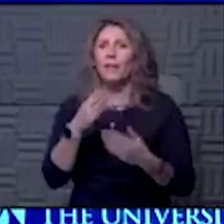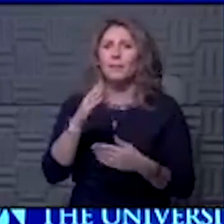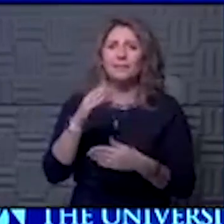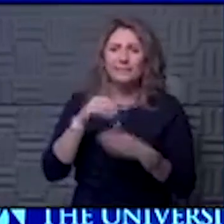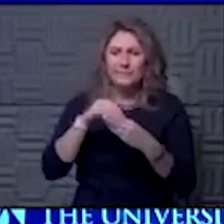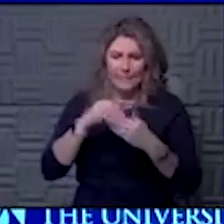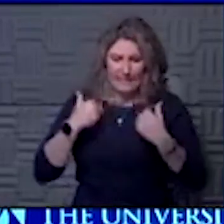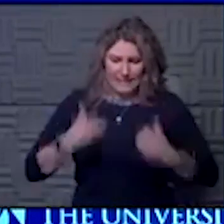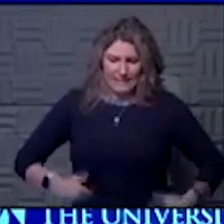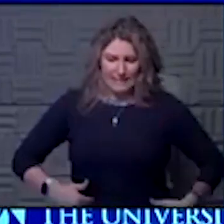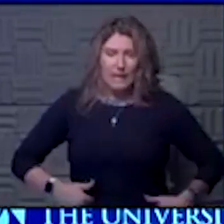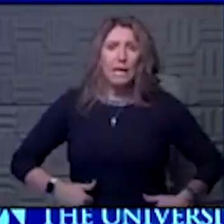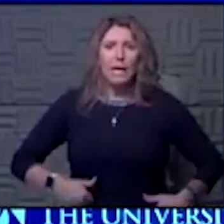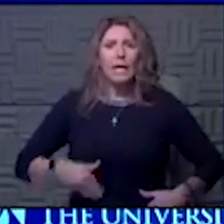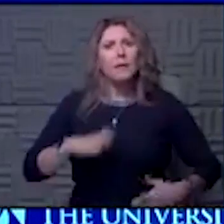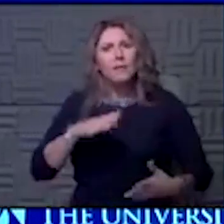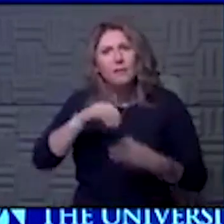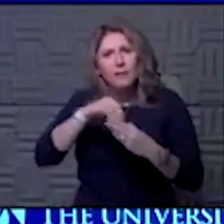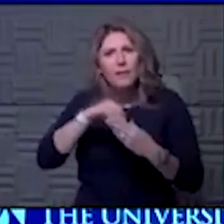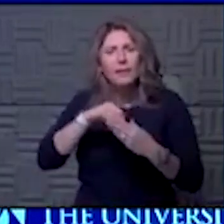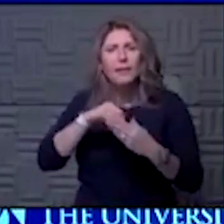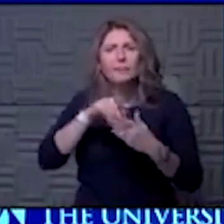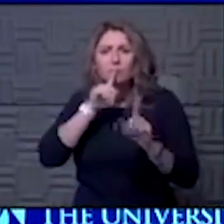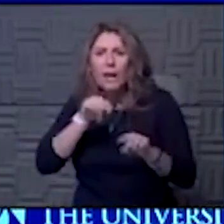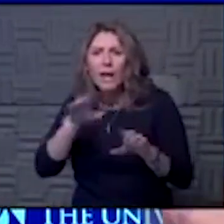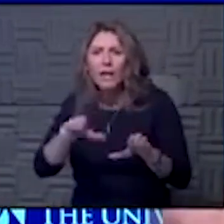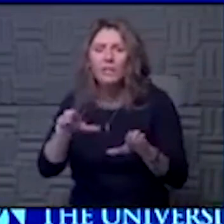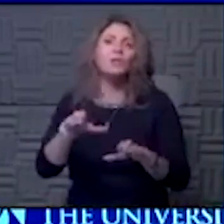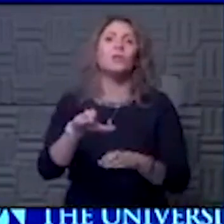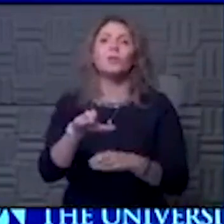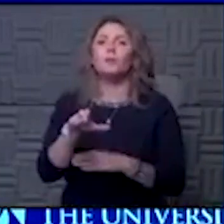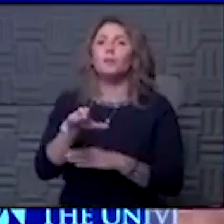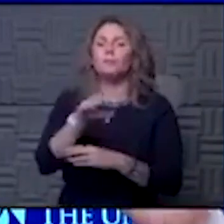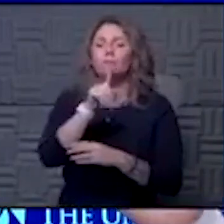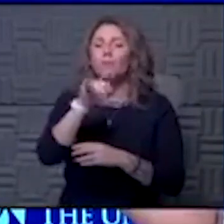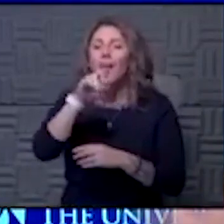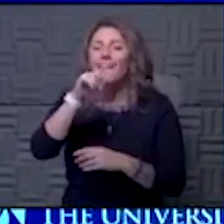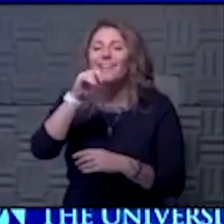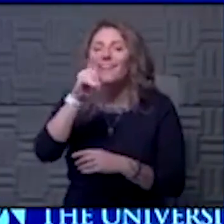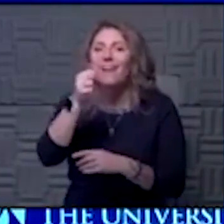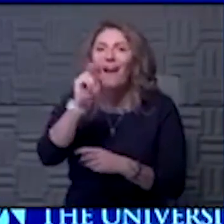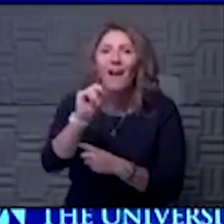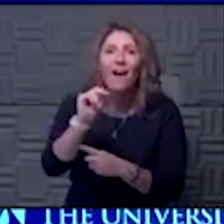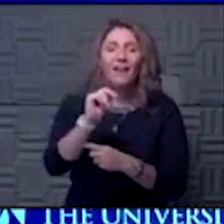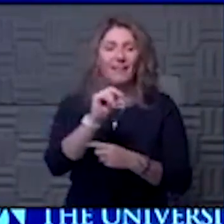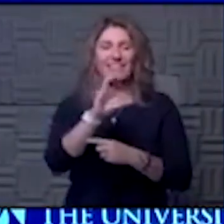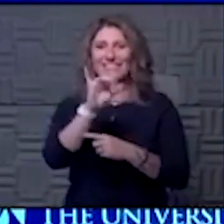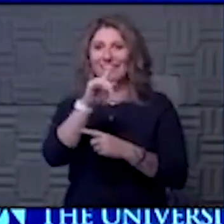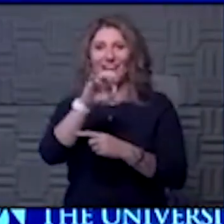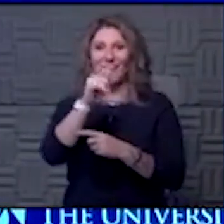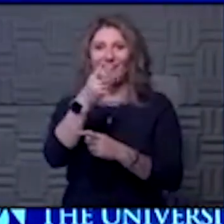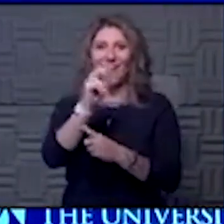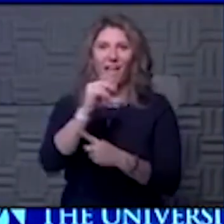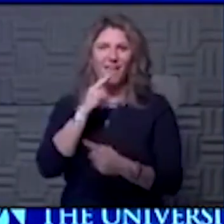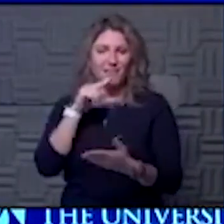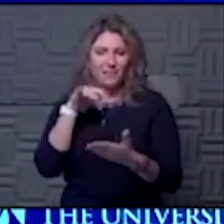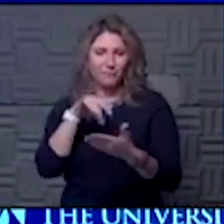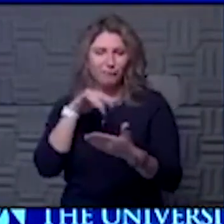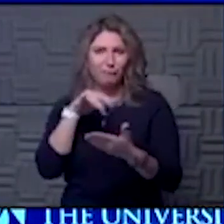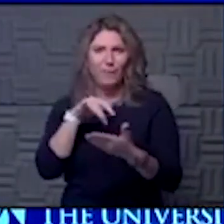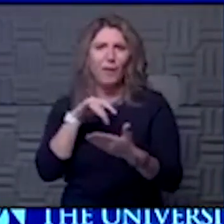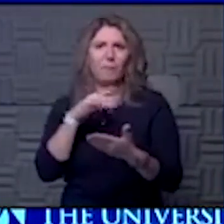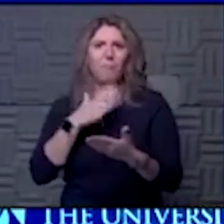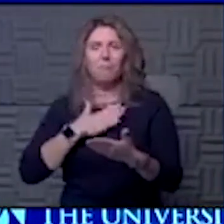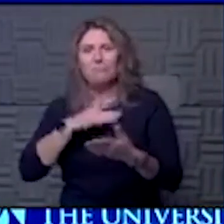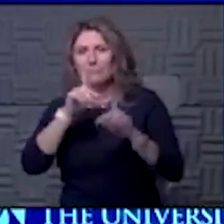inside our bodies that are releasing these chemicals. Again, bradykine and cytokines are different things. I was studying for boards last night, and I mean,